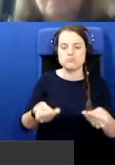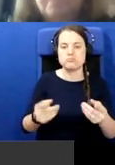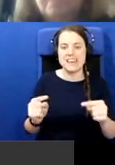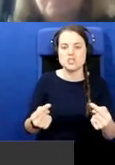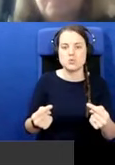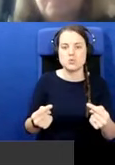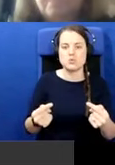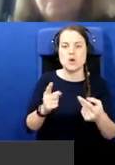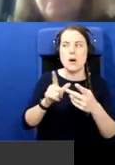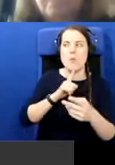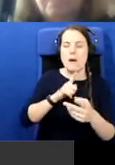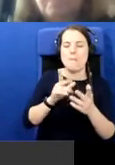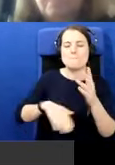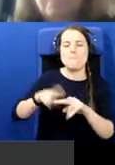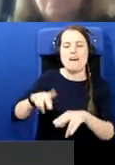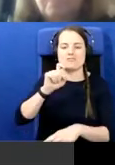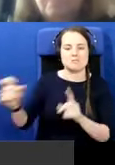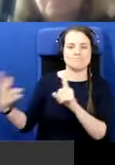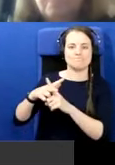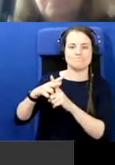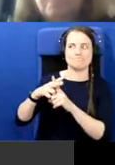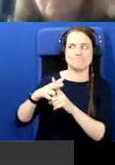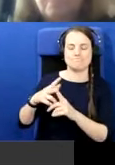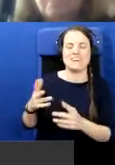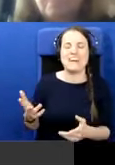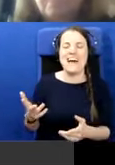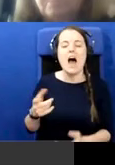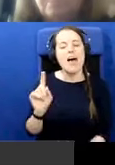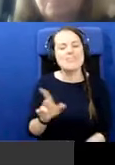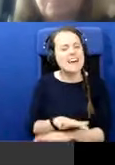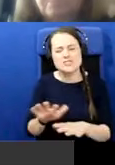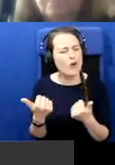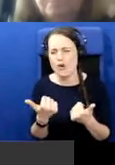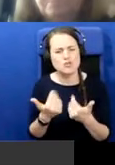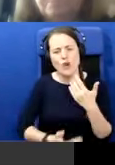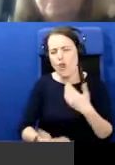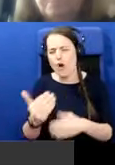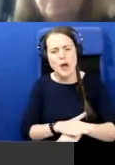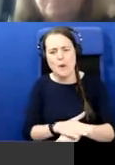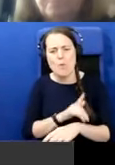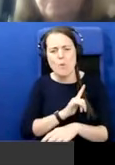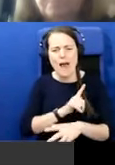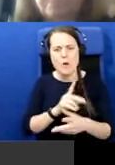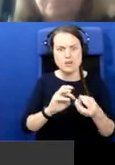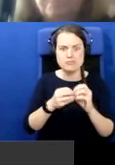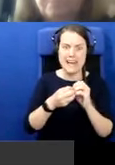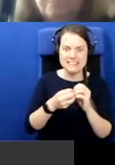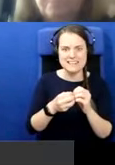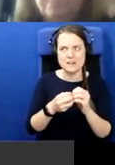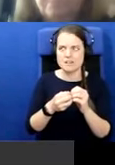But that's not good for society in a longer term, we're, we're potentially creating the same